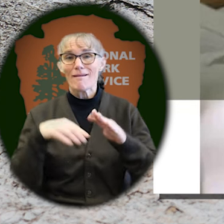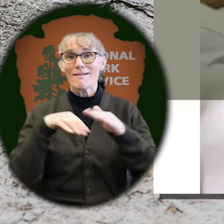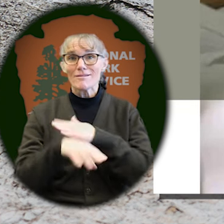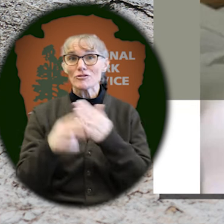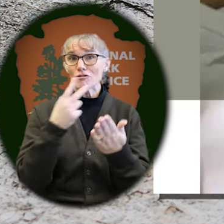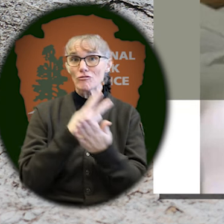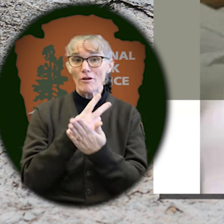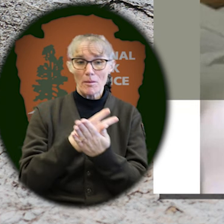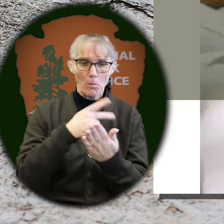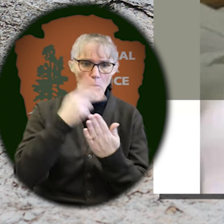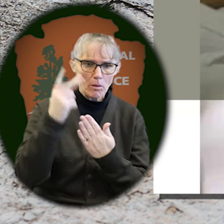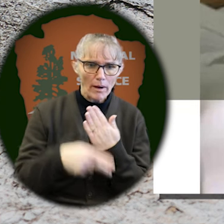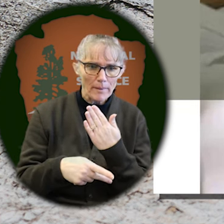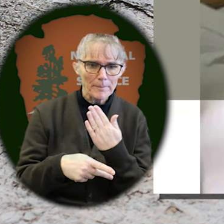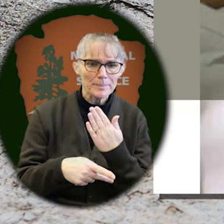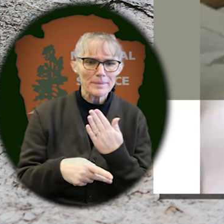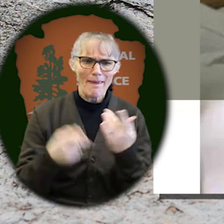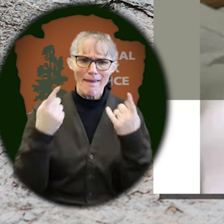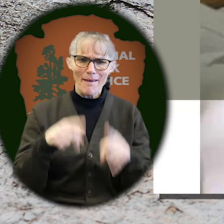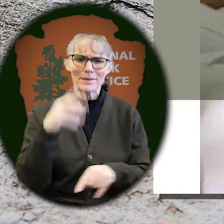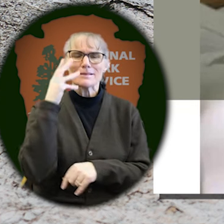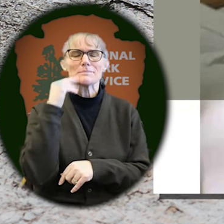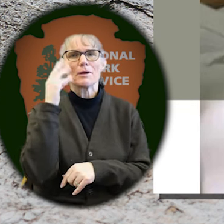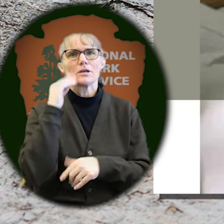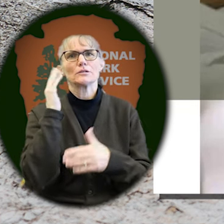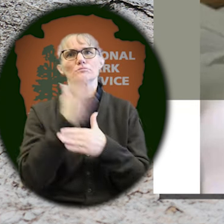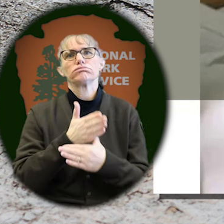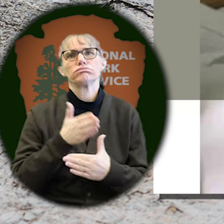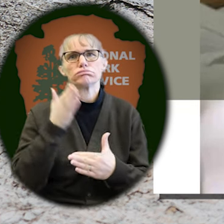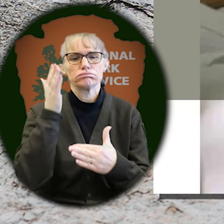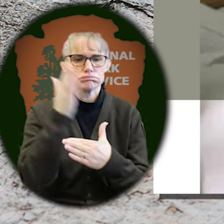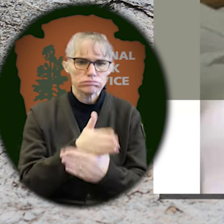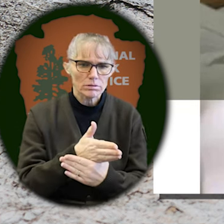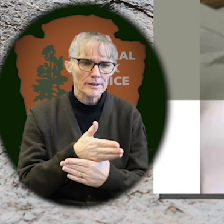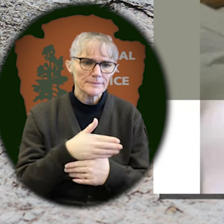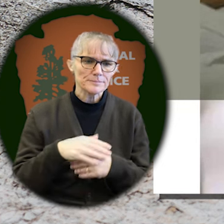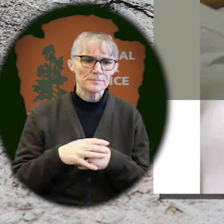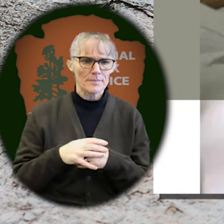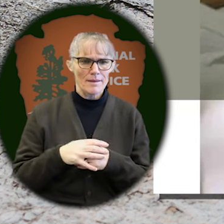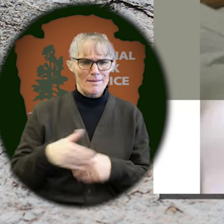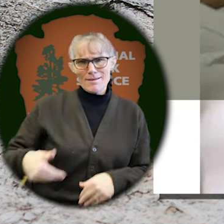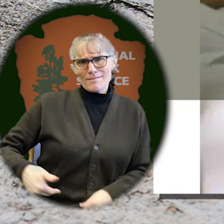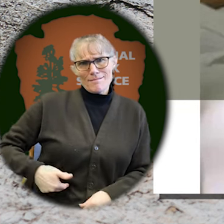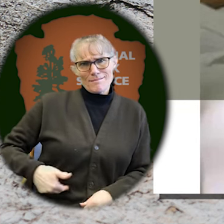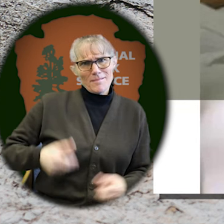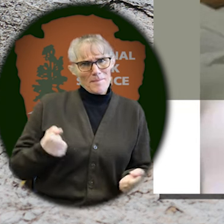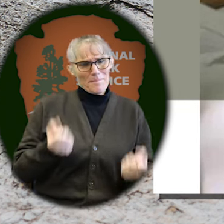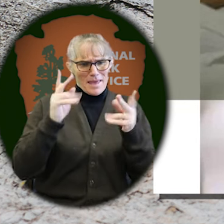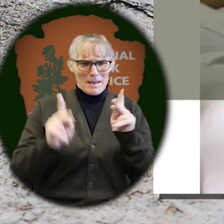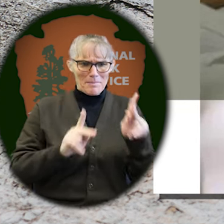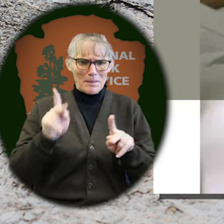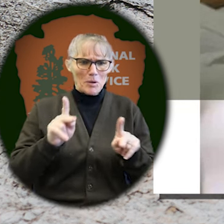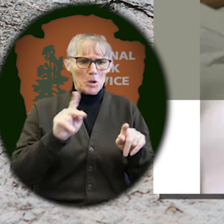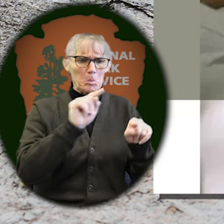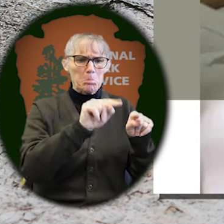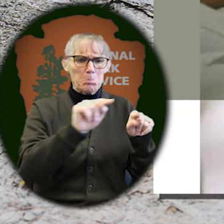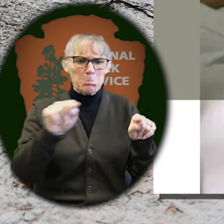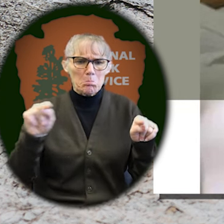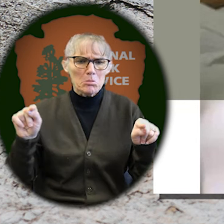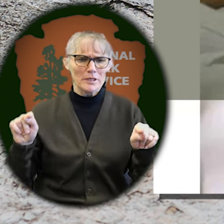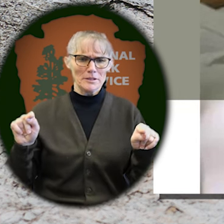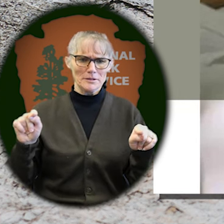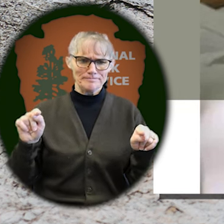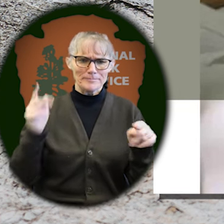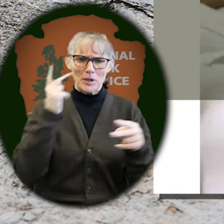into my master's program, I've experienced harassment. And I'm pretty sure many people can say that